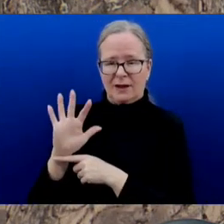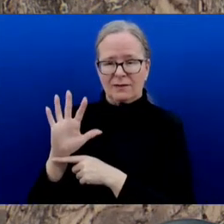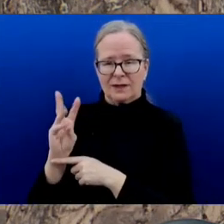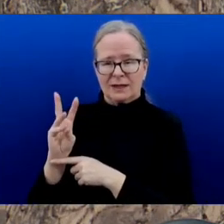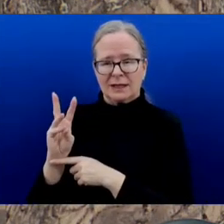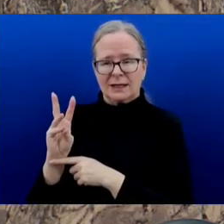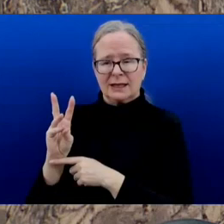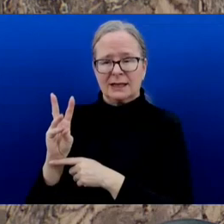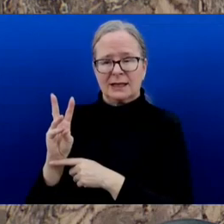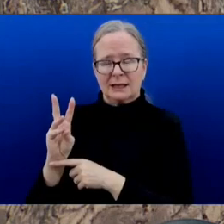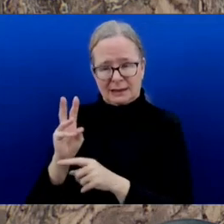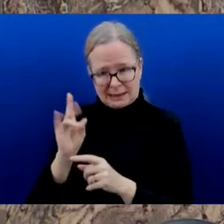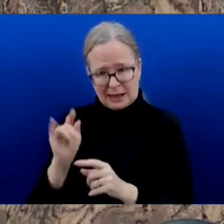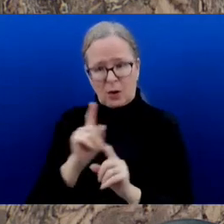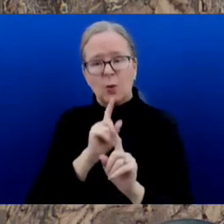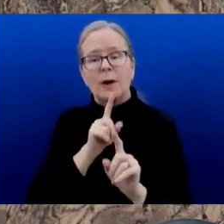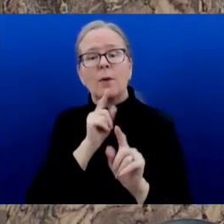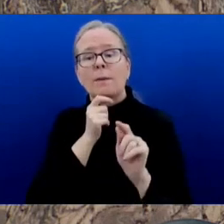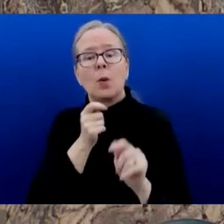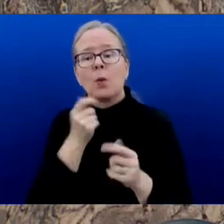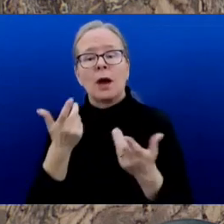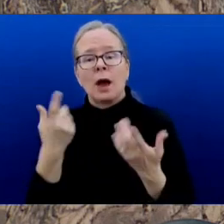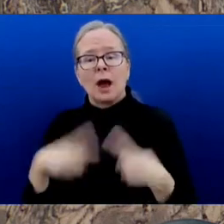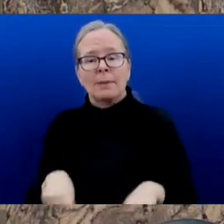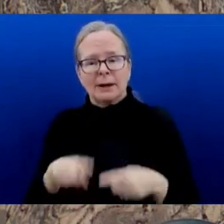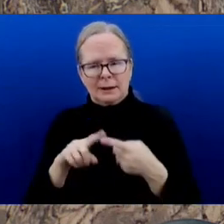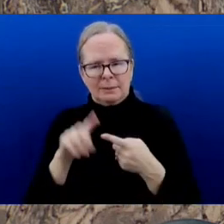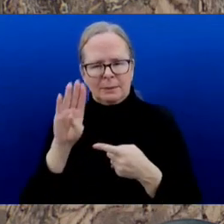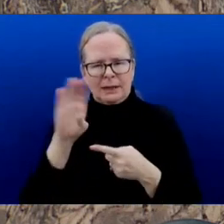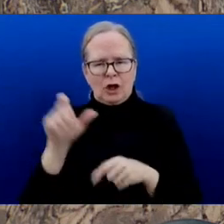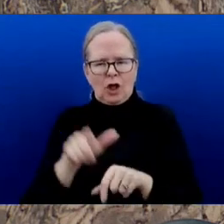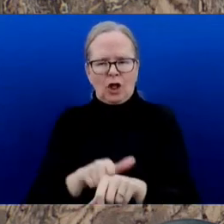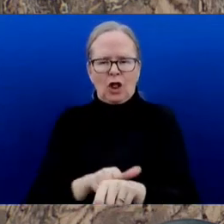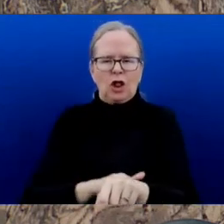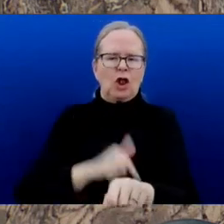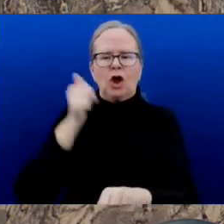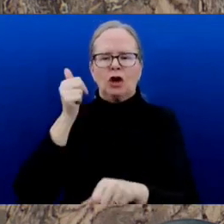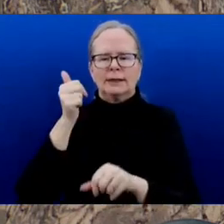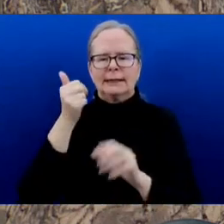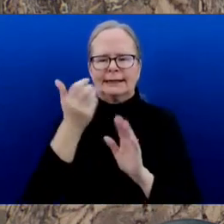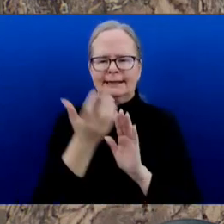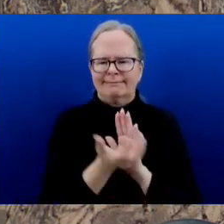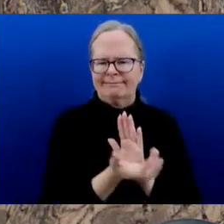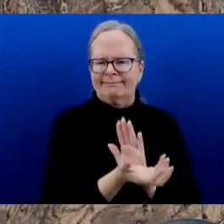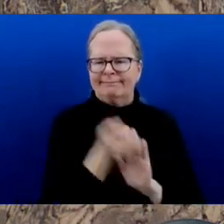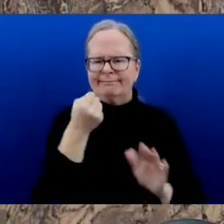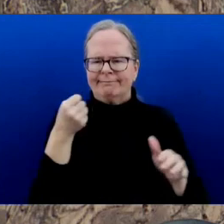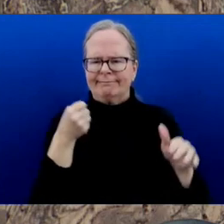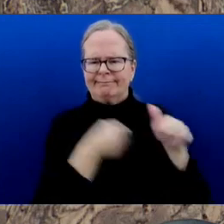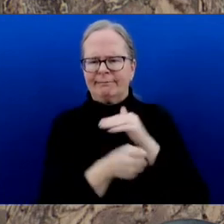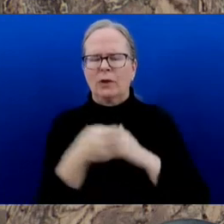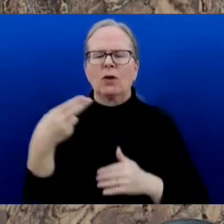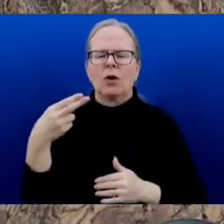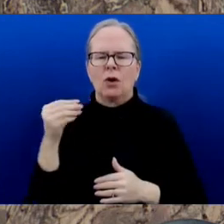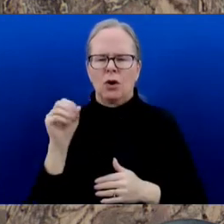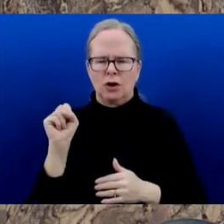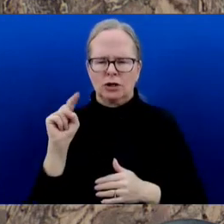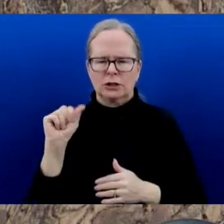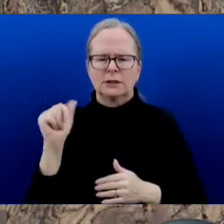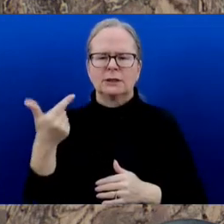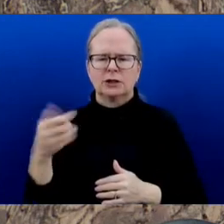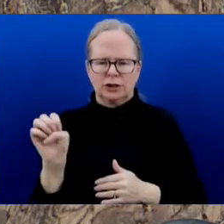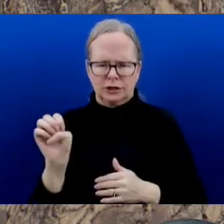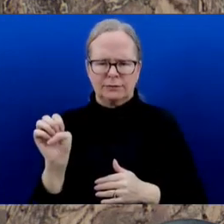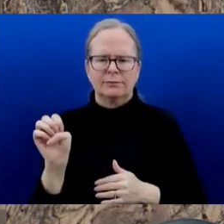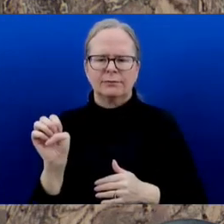memorably, the 1992 Los Angeles riots where he continued to report despite a broken